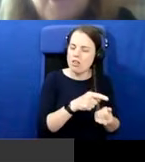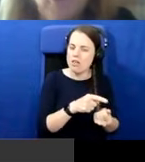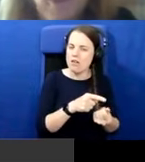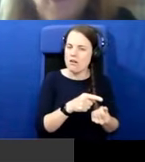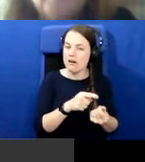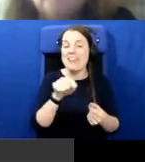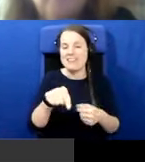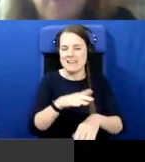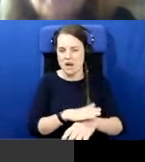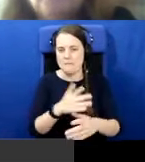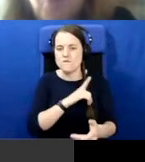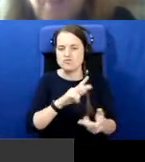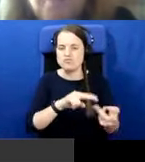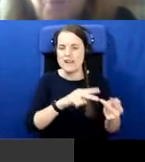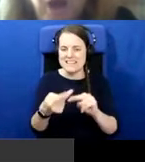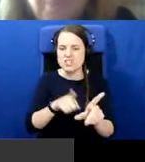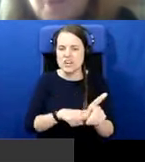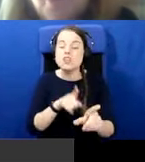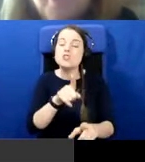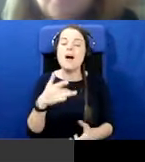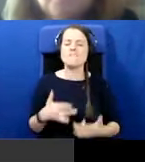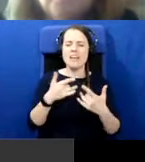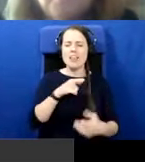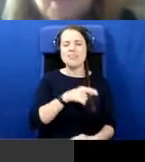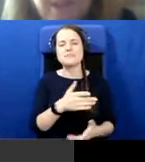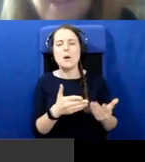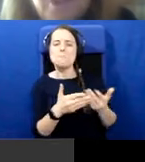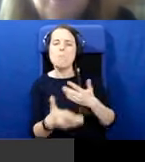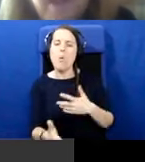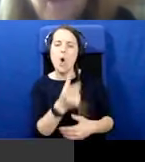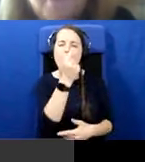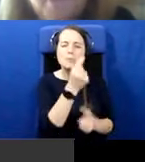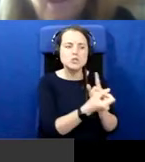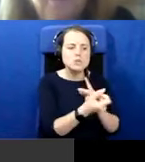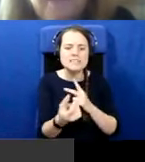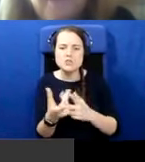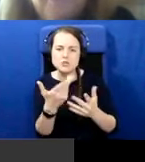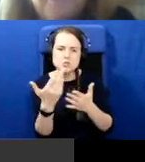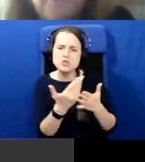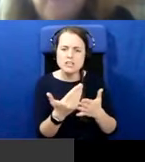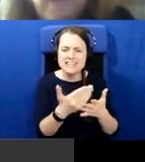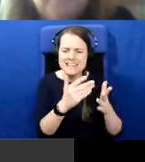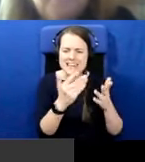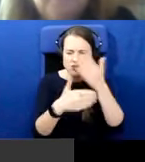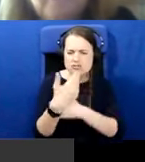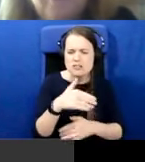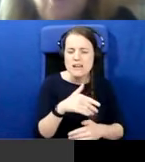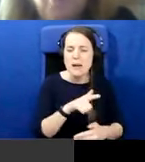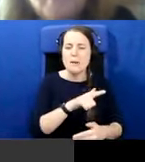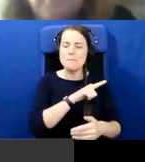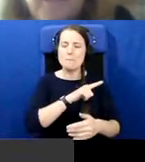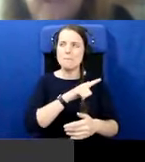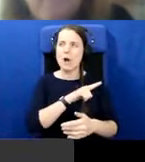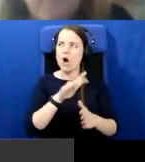stage. So I think they have, I think they have more, more opportunities to study history because of the, the